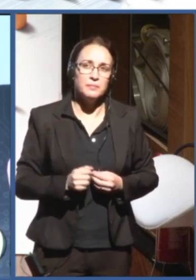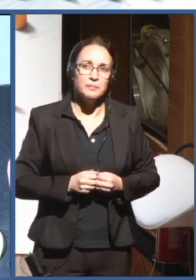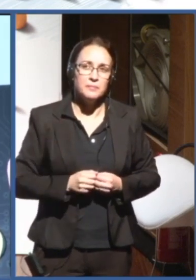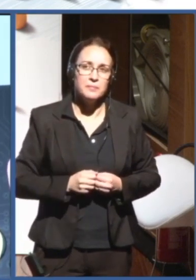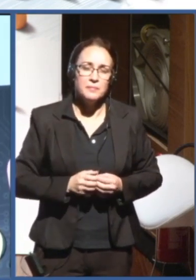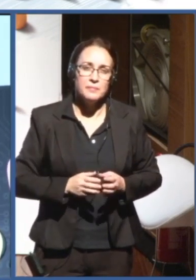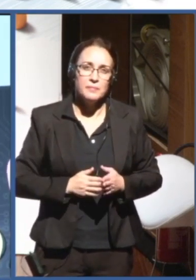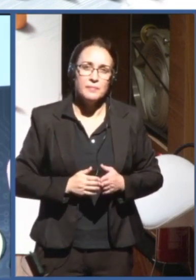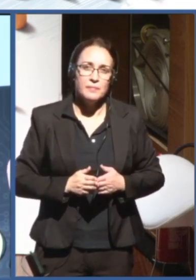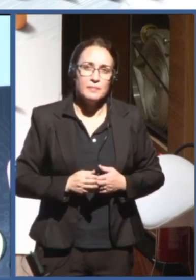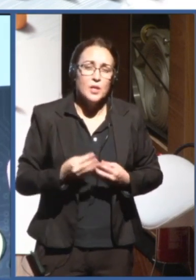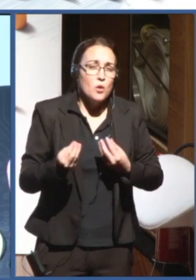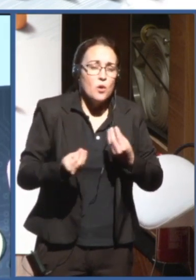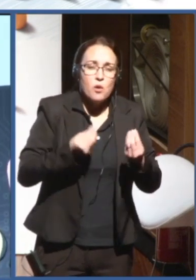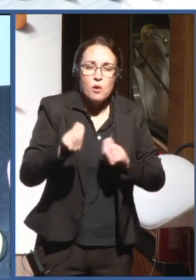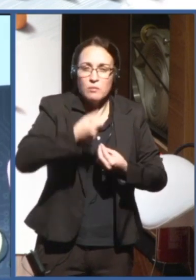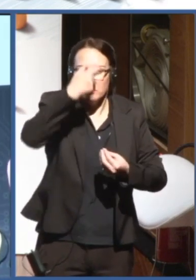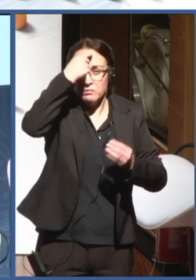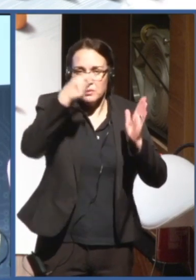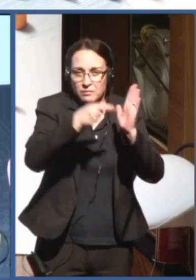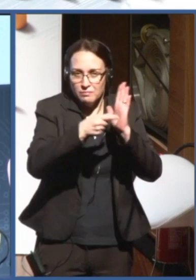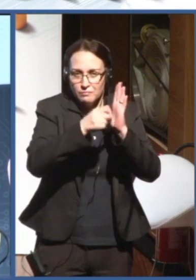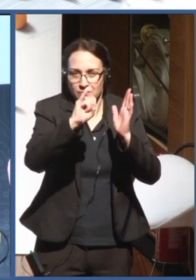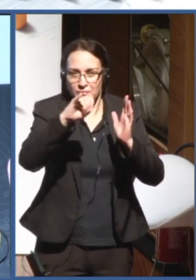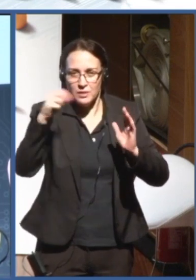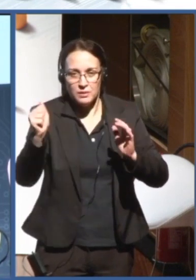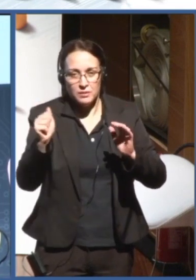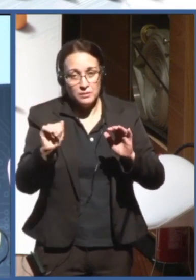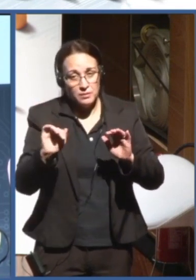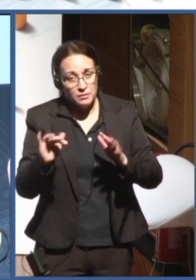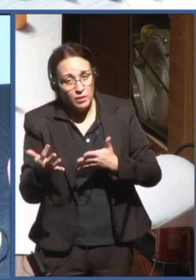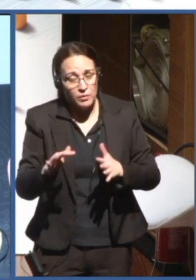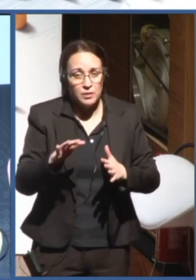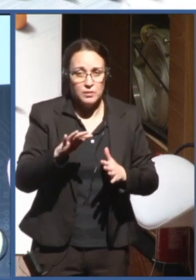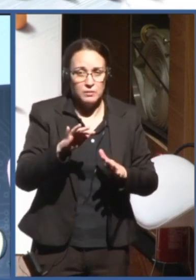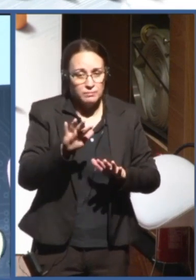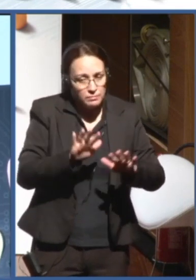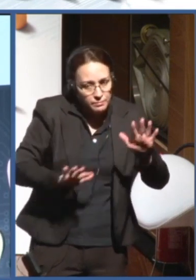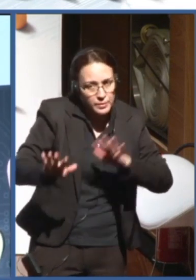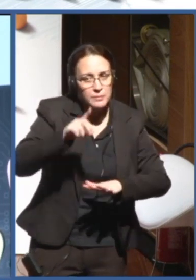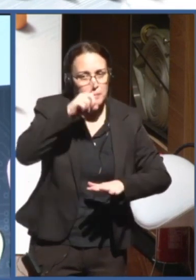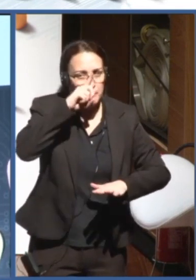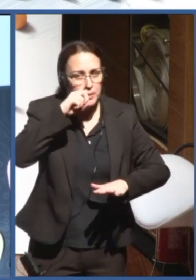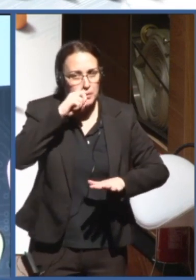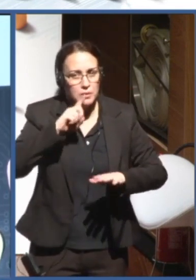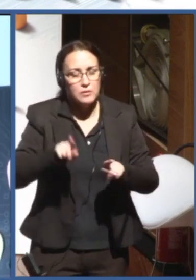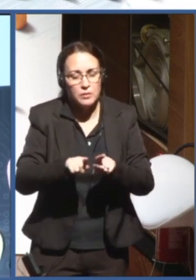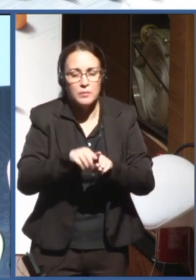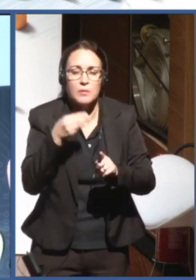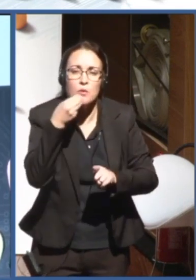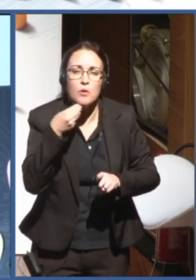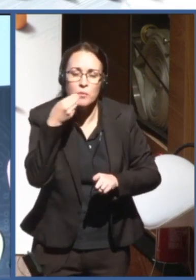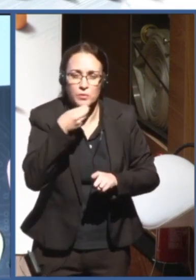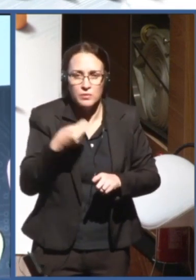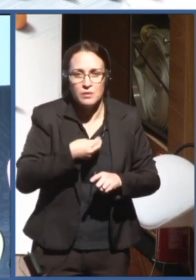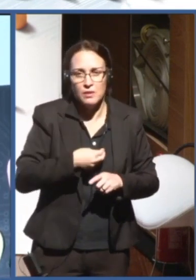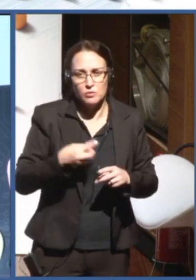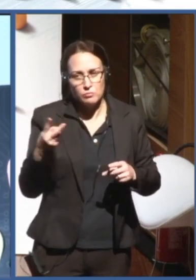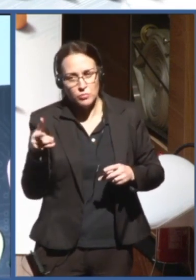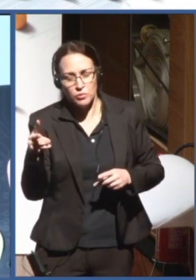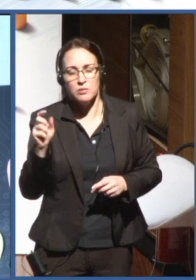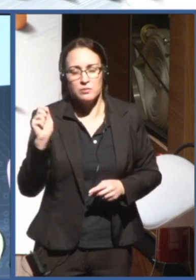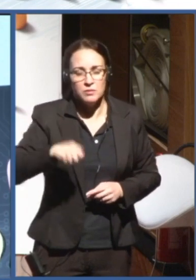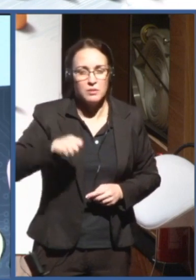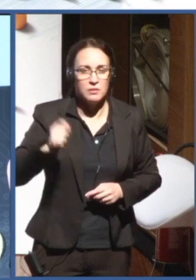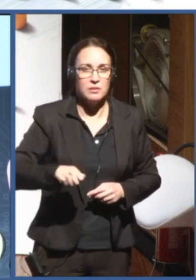seen as an opportunity. And here I see one big mission of our International Research Center on